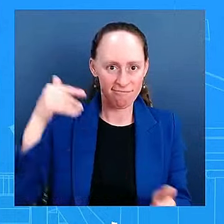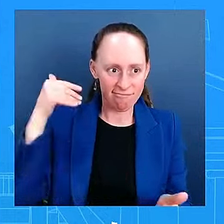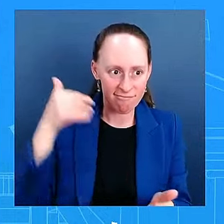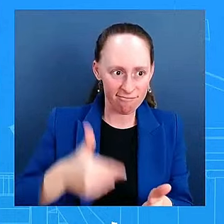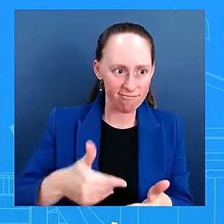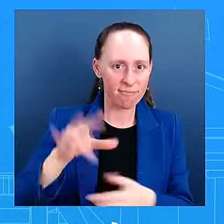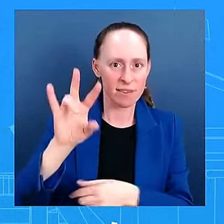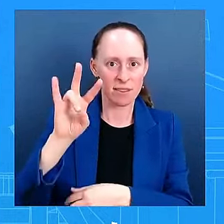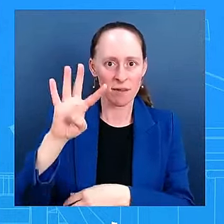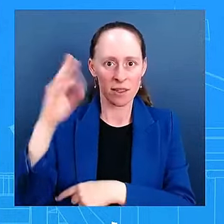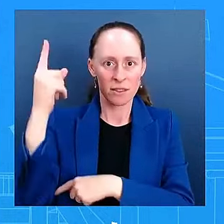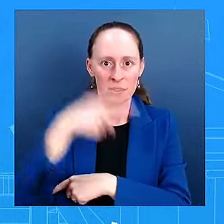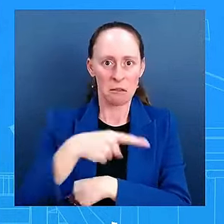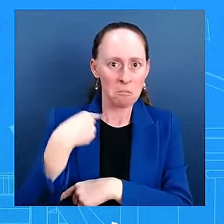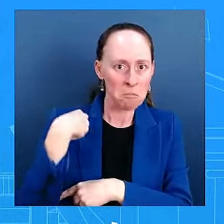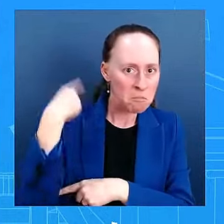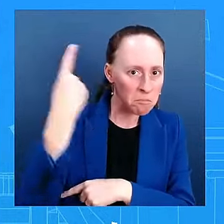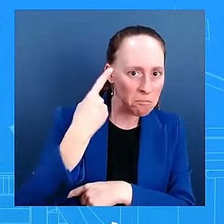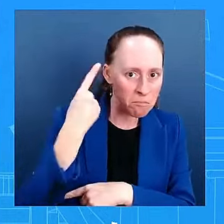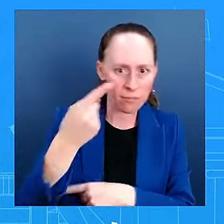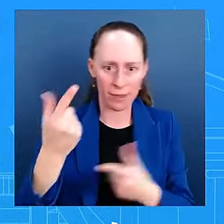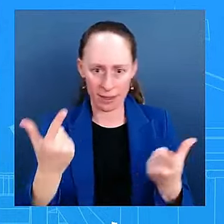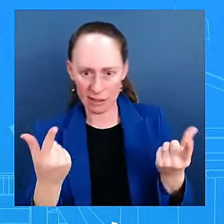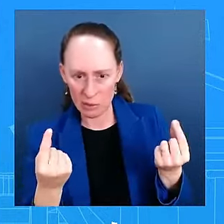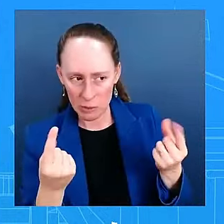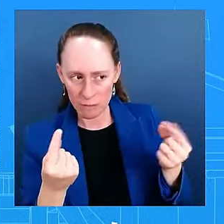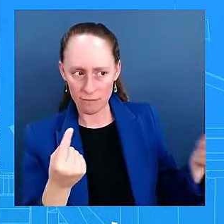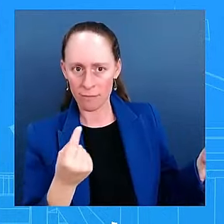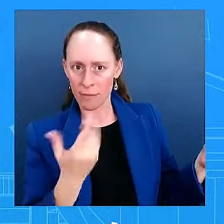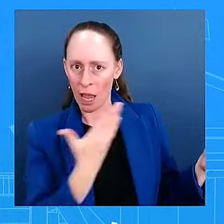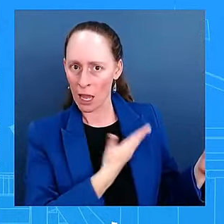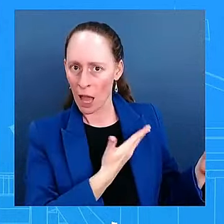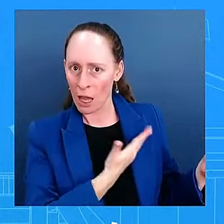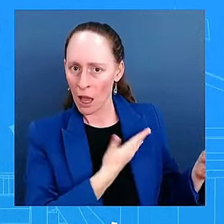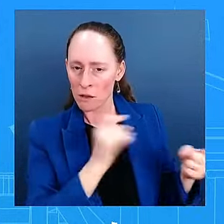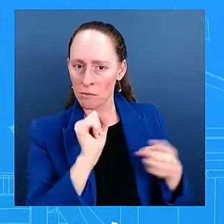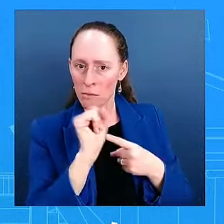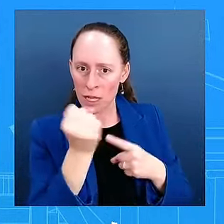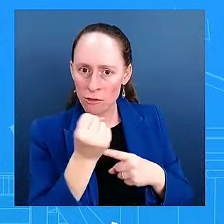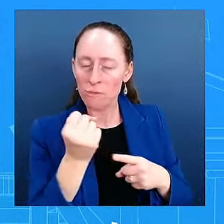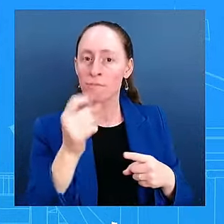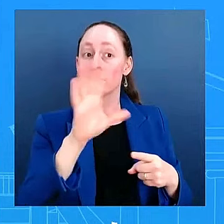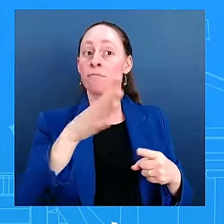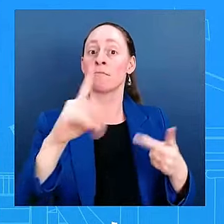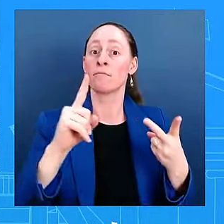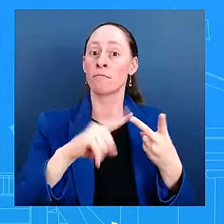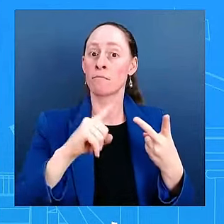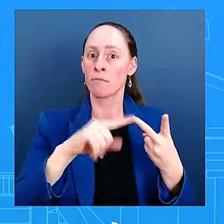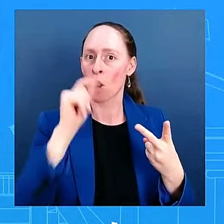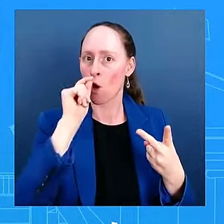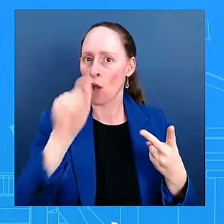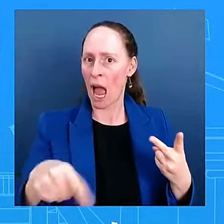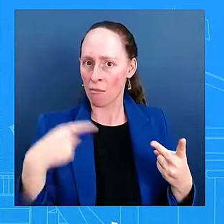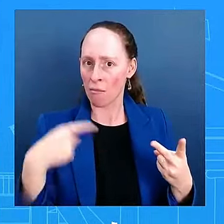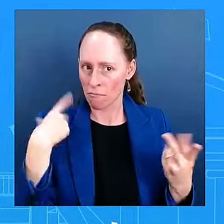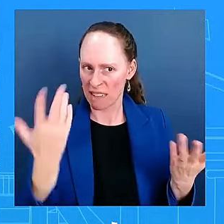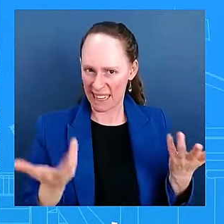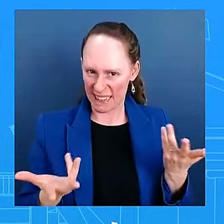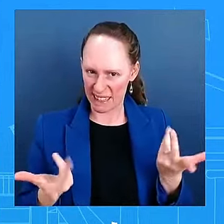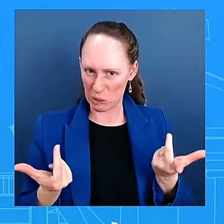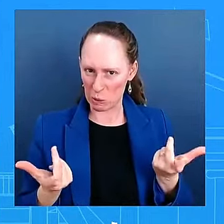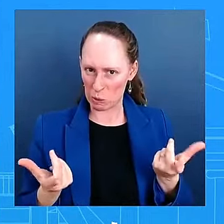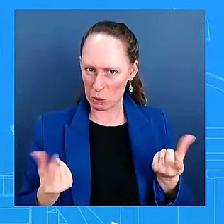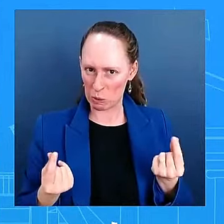Gaza and Ukraine? What are you doing to work to, if you can't solve these problems in the next 74 days,